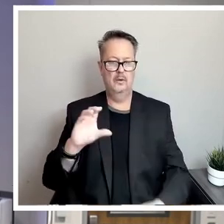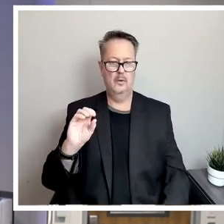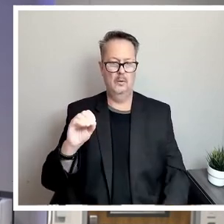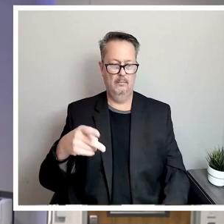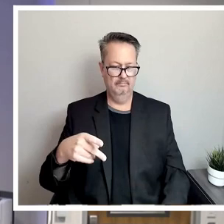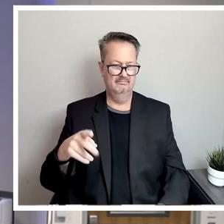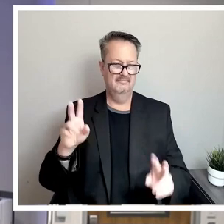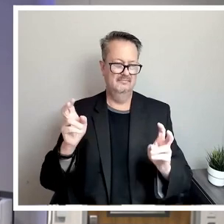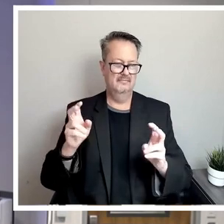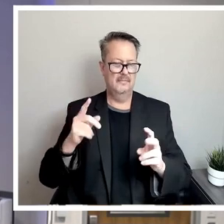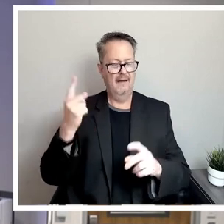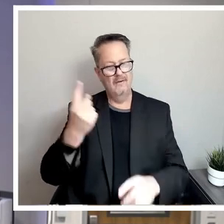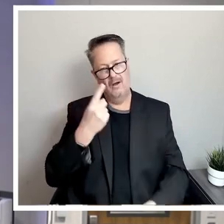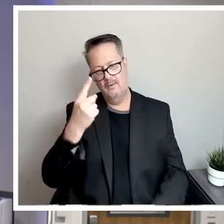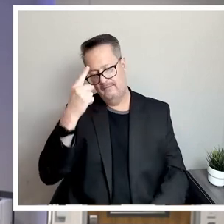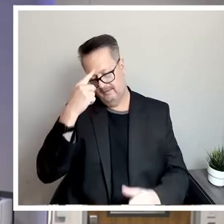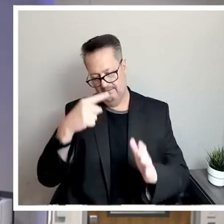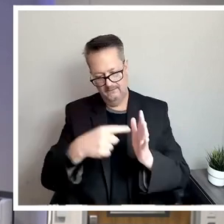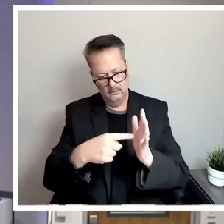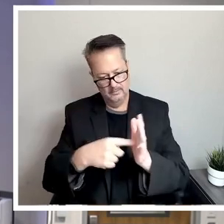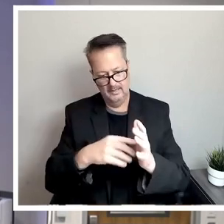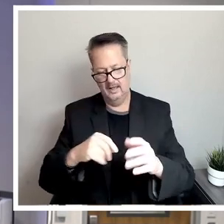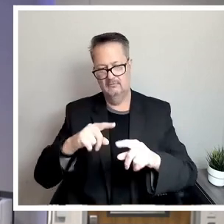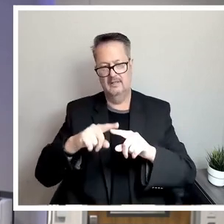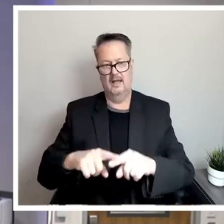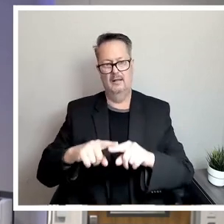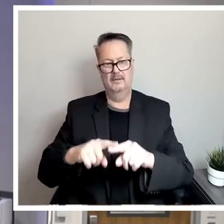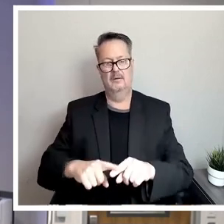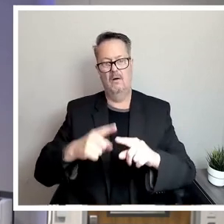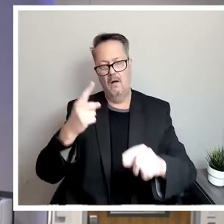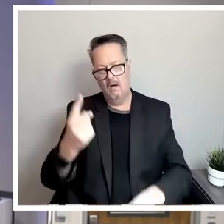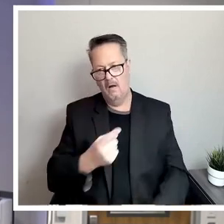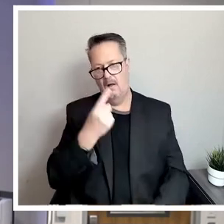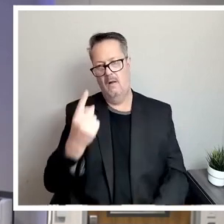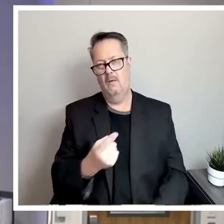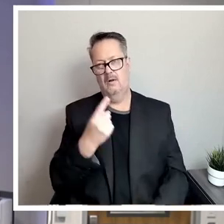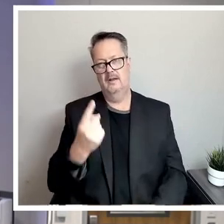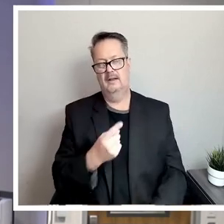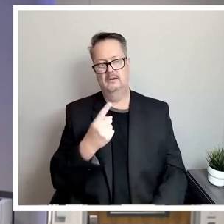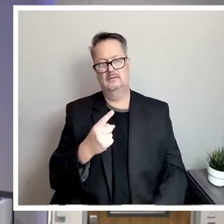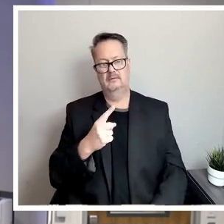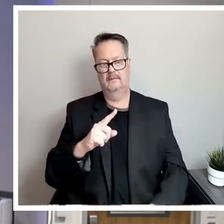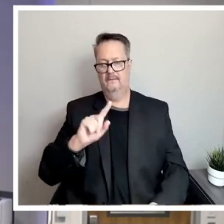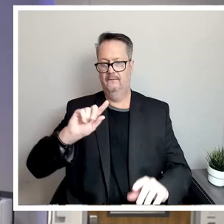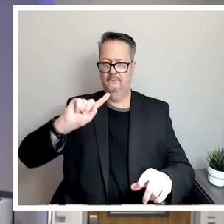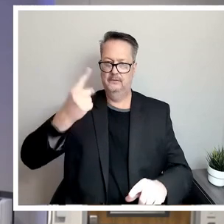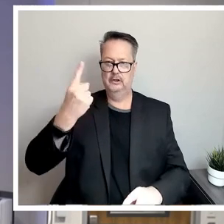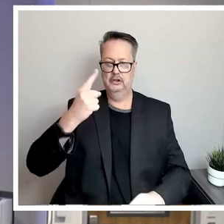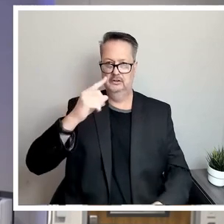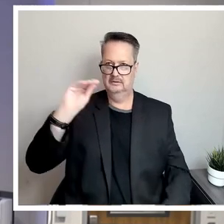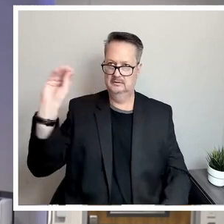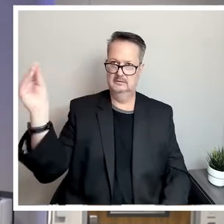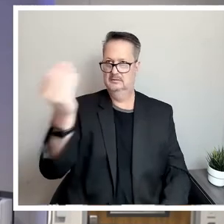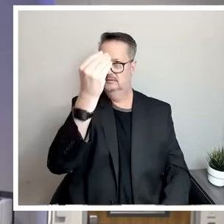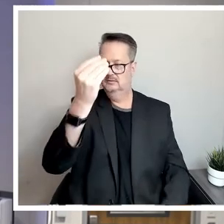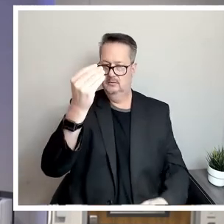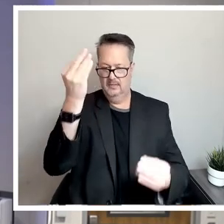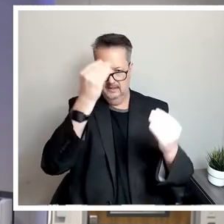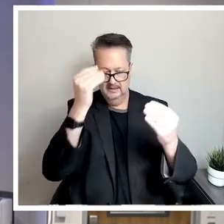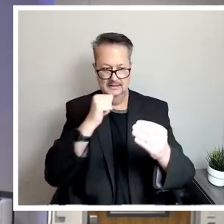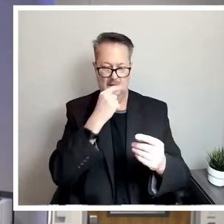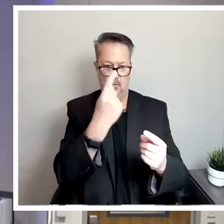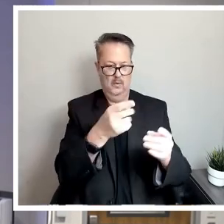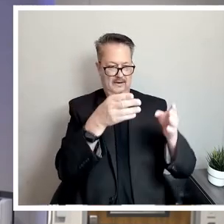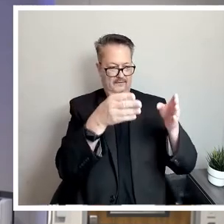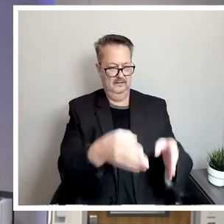about affordability and reliability, always put that forth in front of us. So it's not about one individual, it's about this board